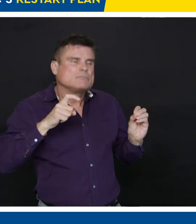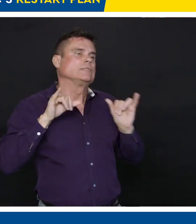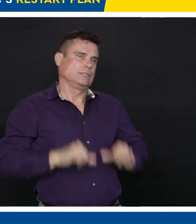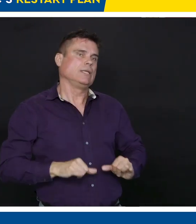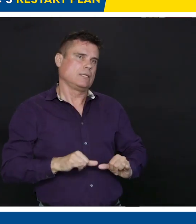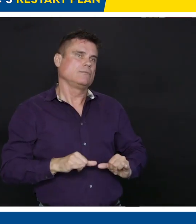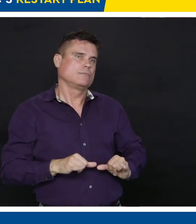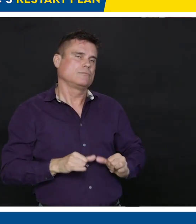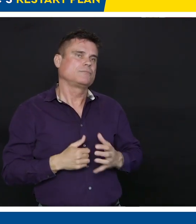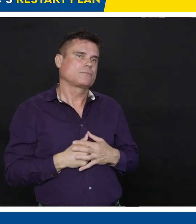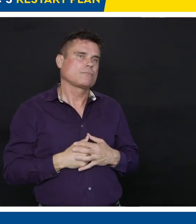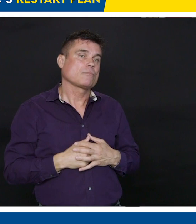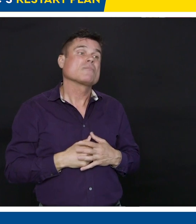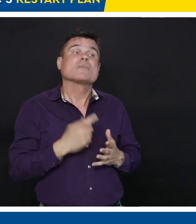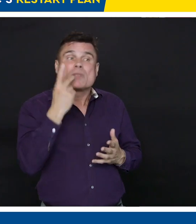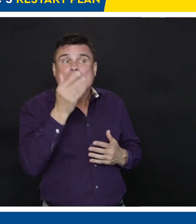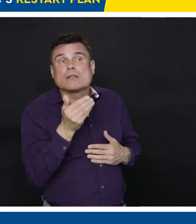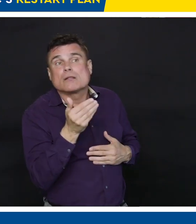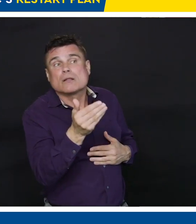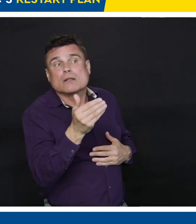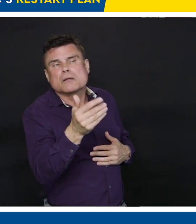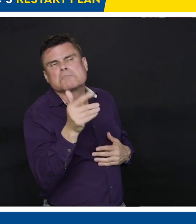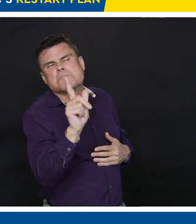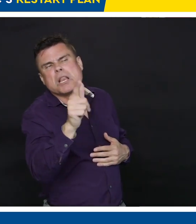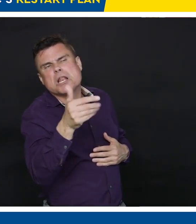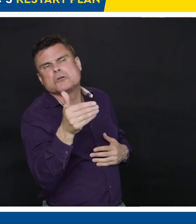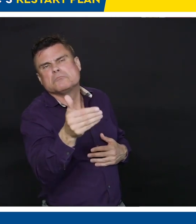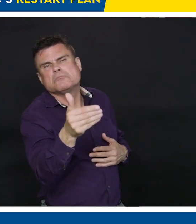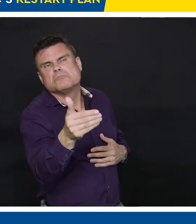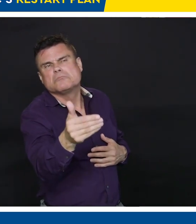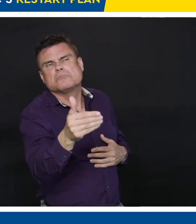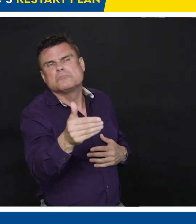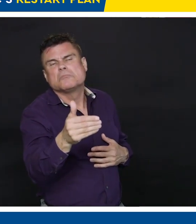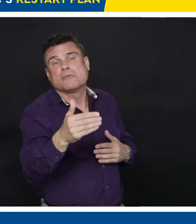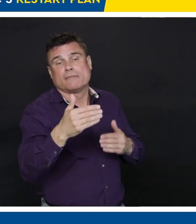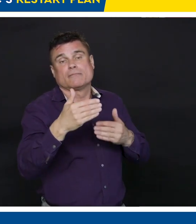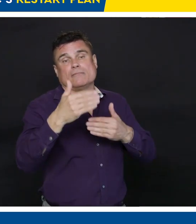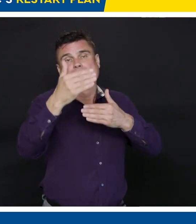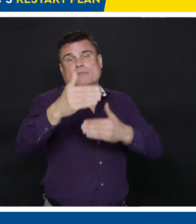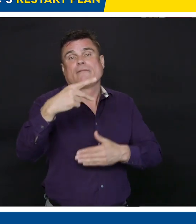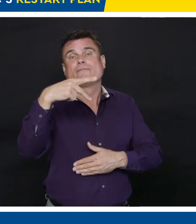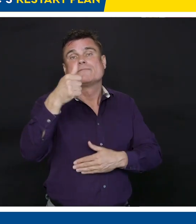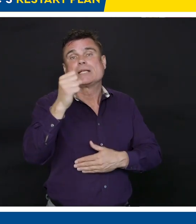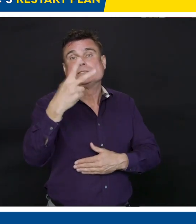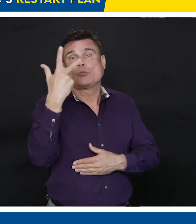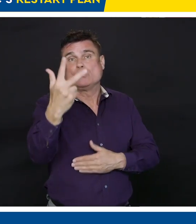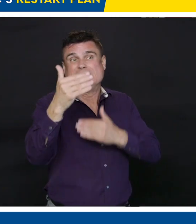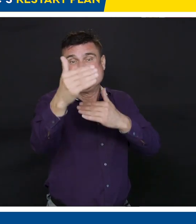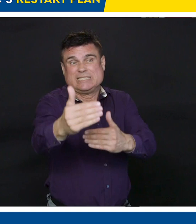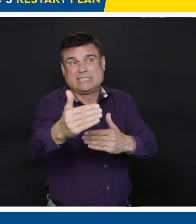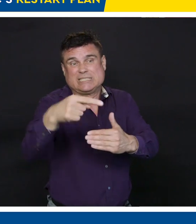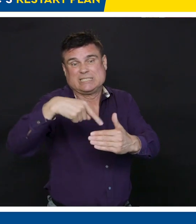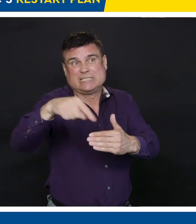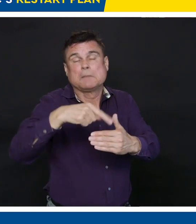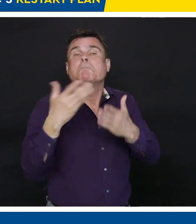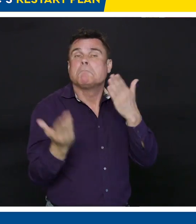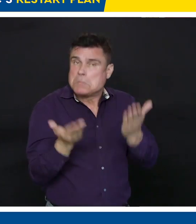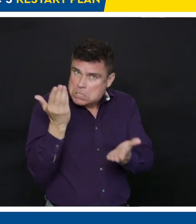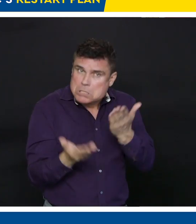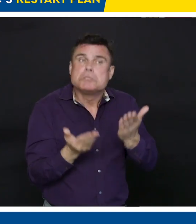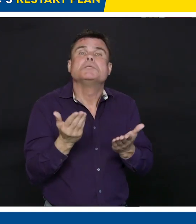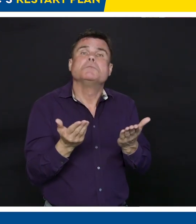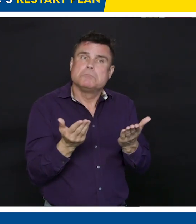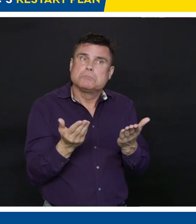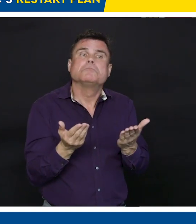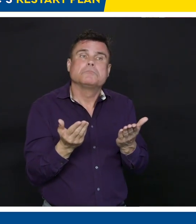into phase three, later into the summer, that might be the better time to get to that second property. If you have the good fortune of